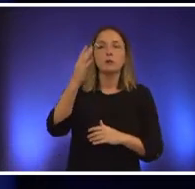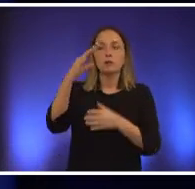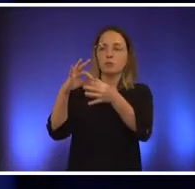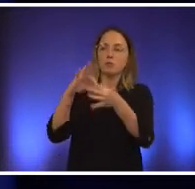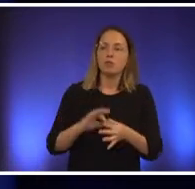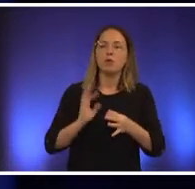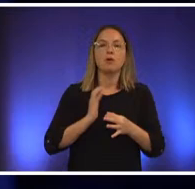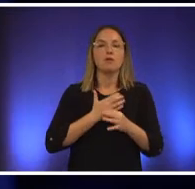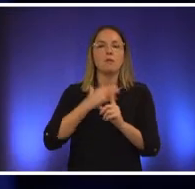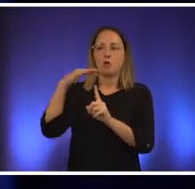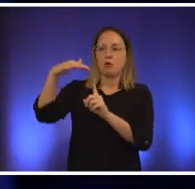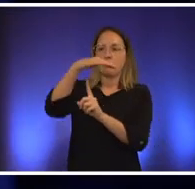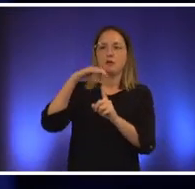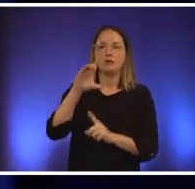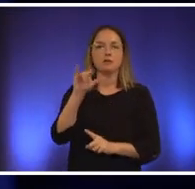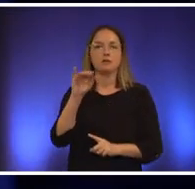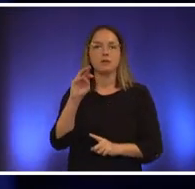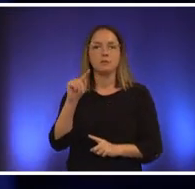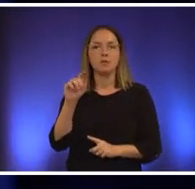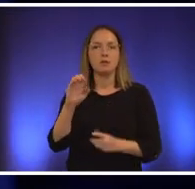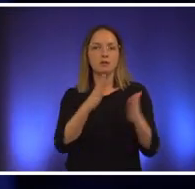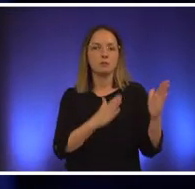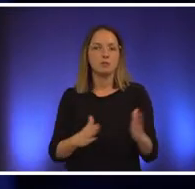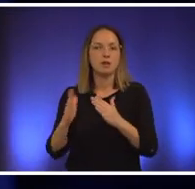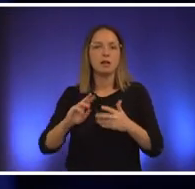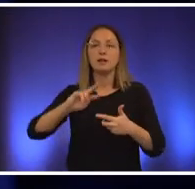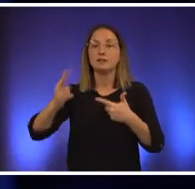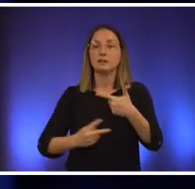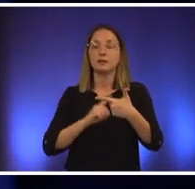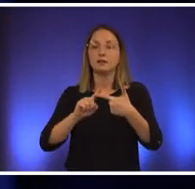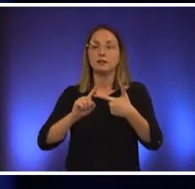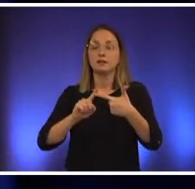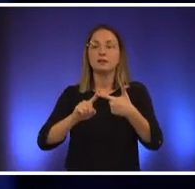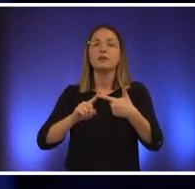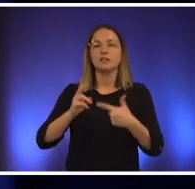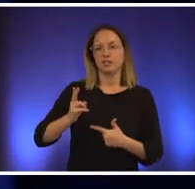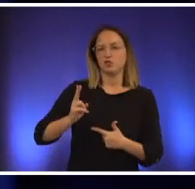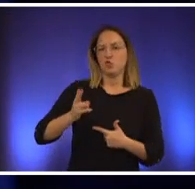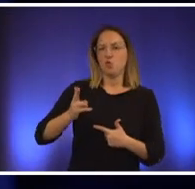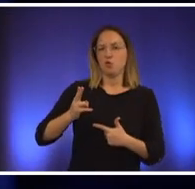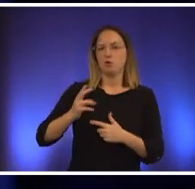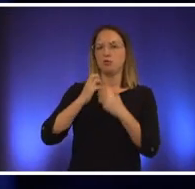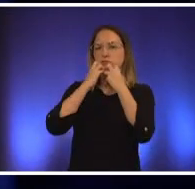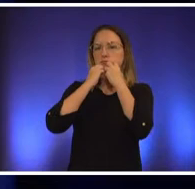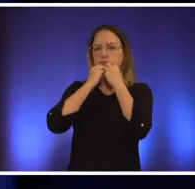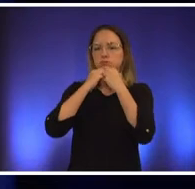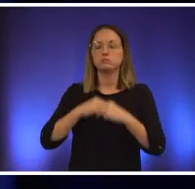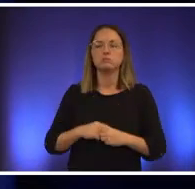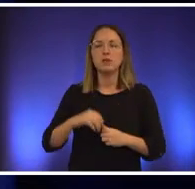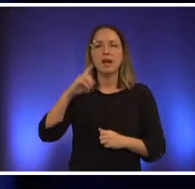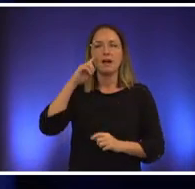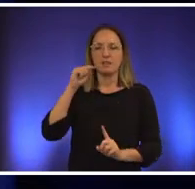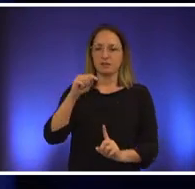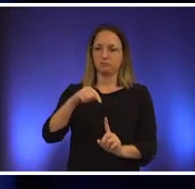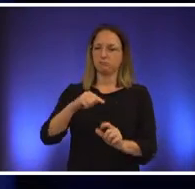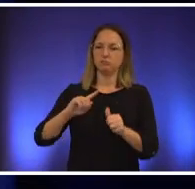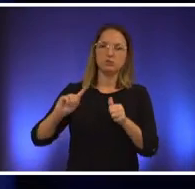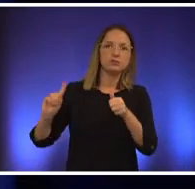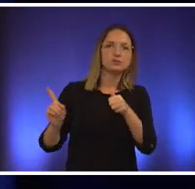ought to keep that into consideration the second is historical and i think that um the fact that this was the first golf course that was uh